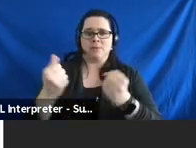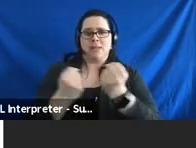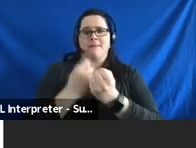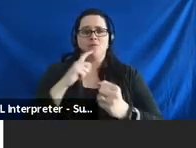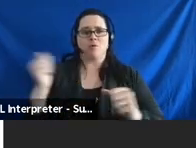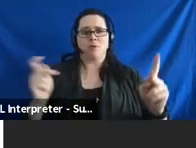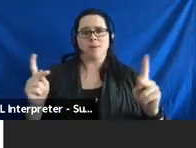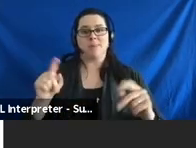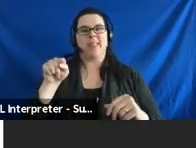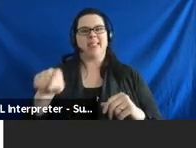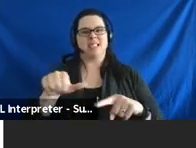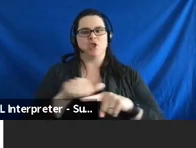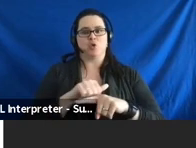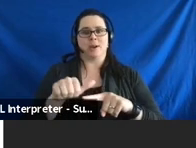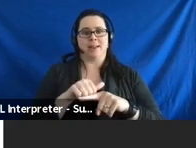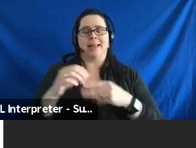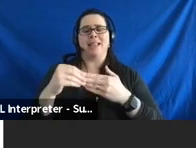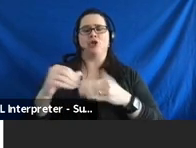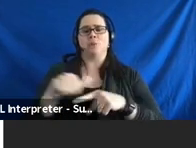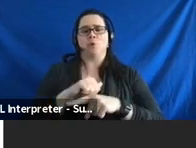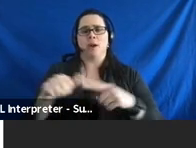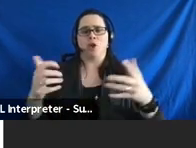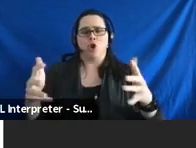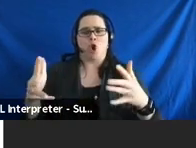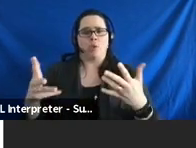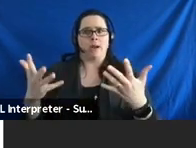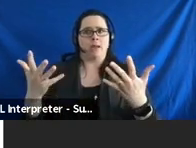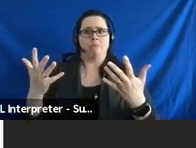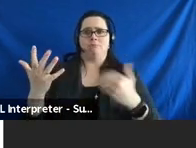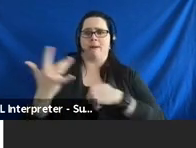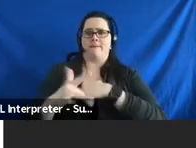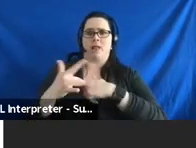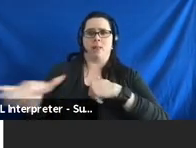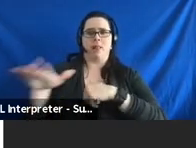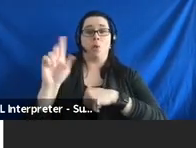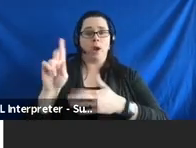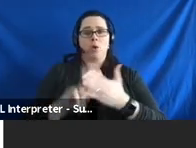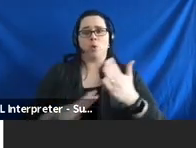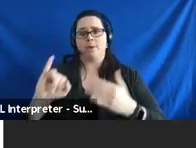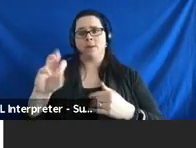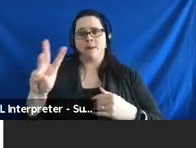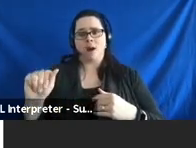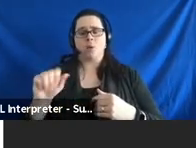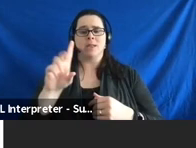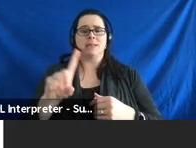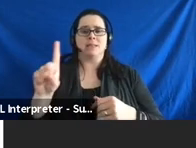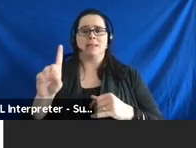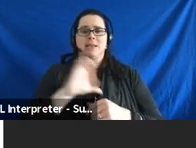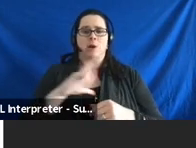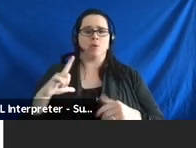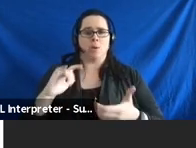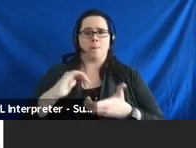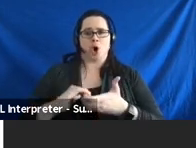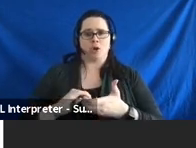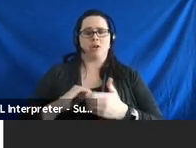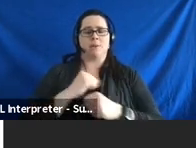So, this is a training, leadership training that already exists at the University of Iowa that the DD Council partners with,